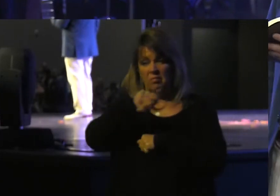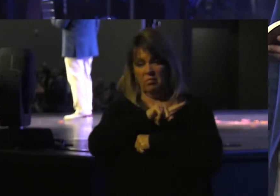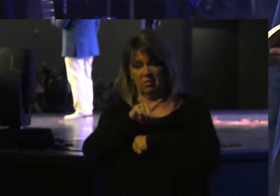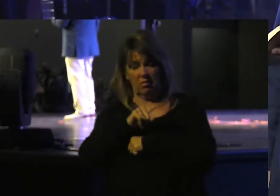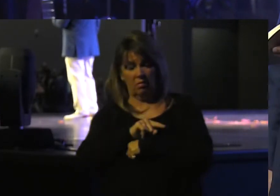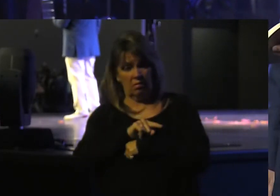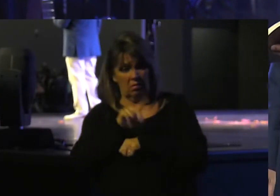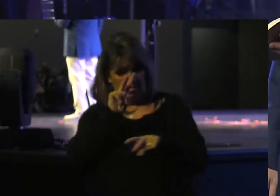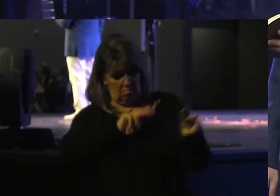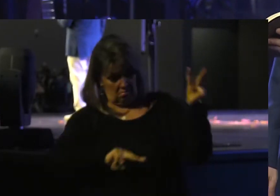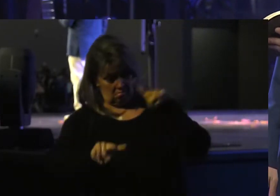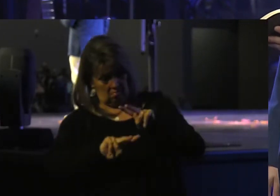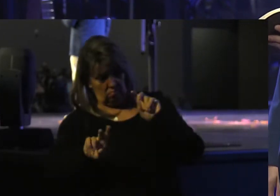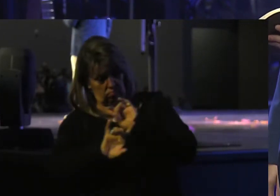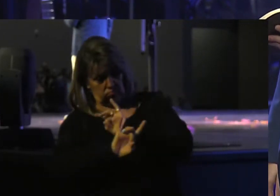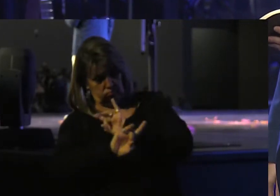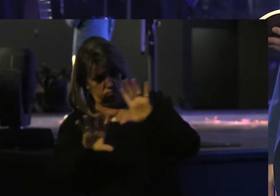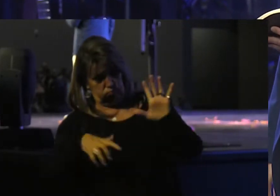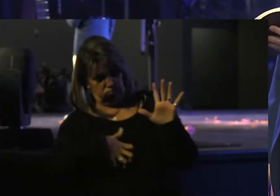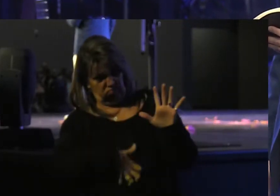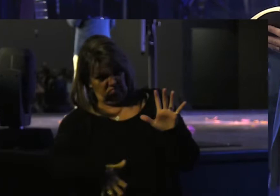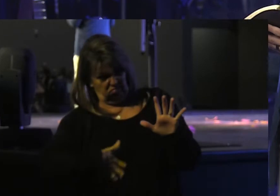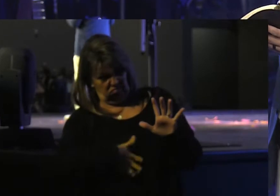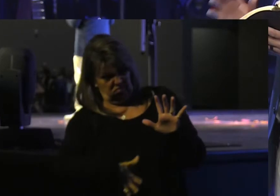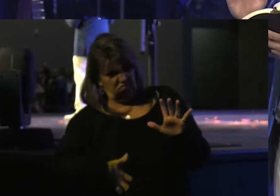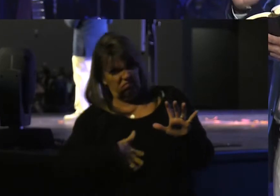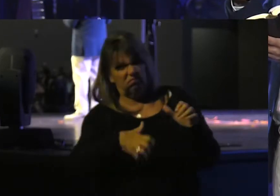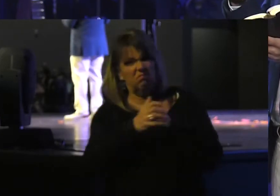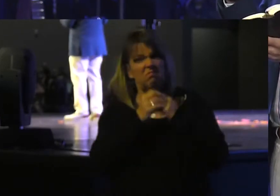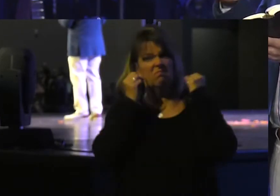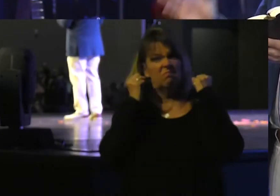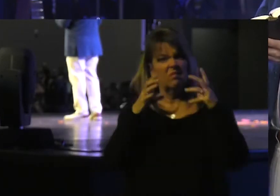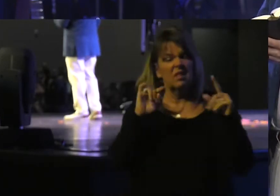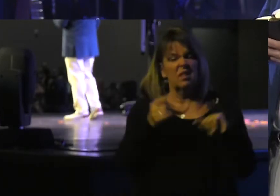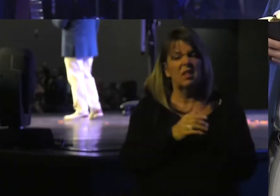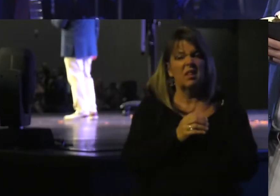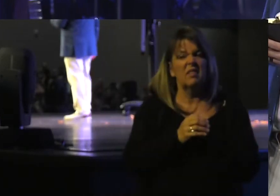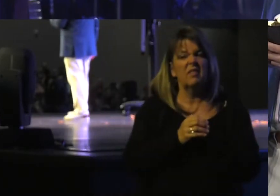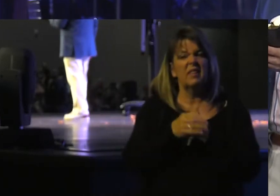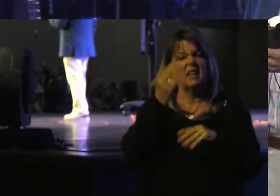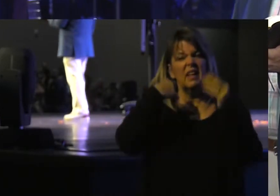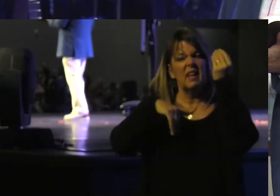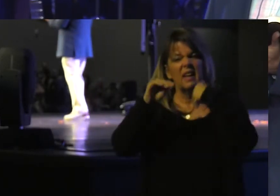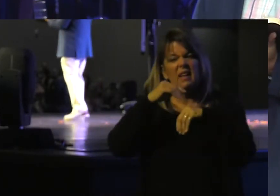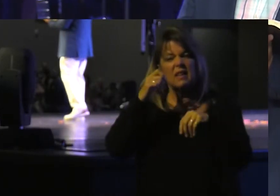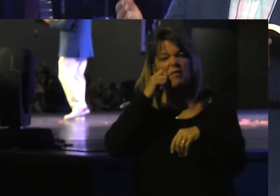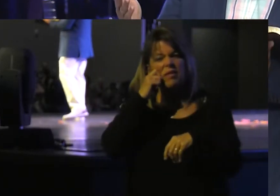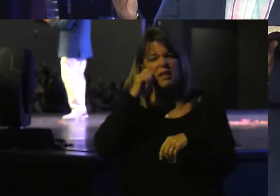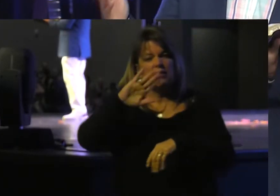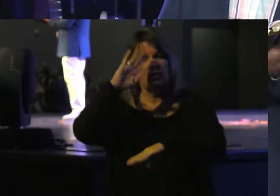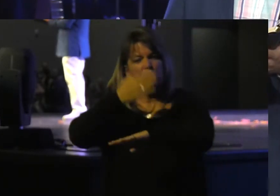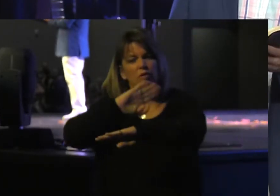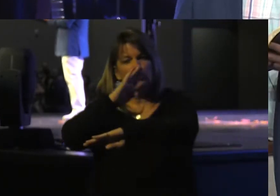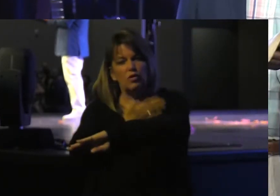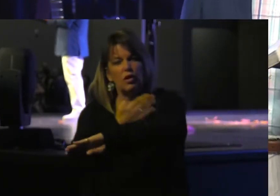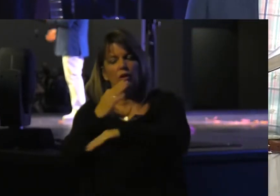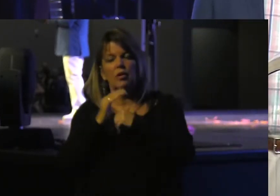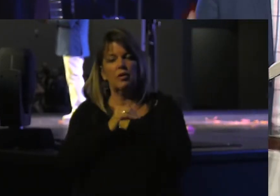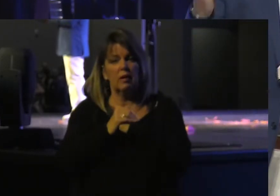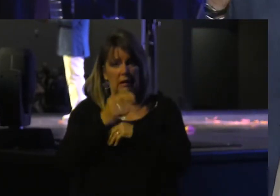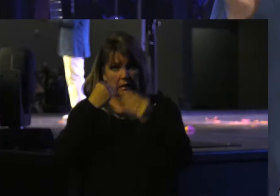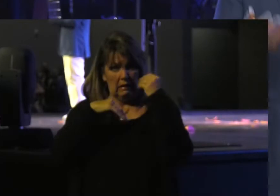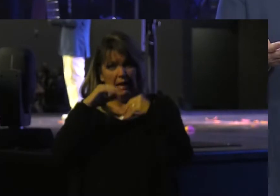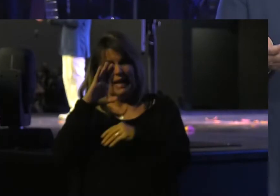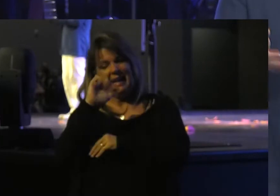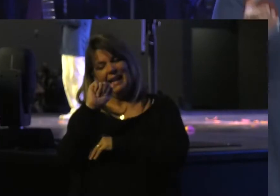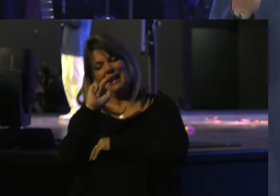horrified, And will hiss because of all its wounds. And I will make them eat the flesh of their sons And their daughters. He's talking about cannibalism. And